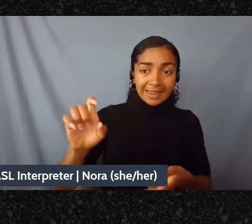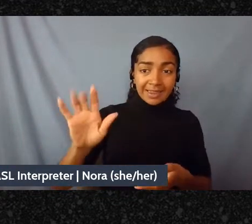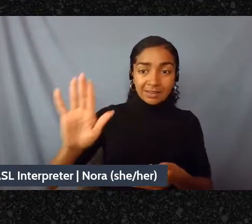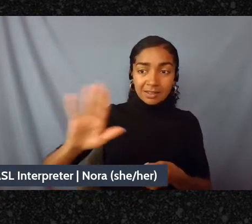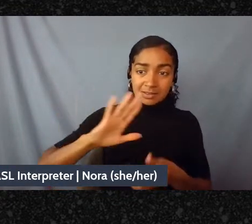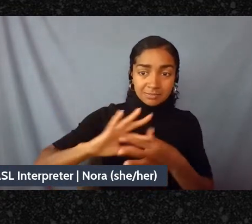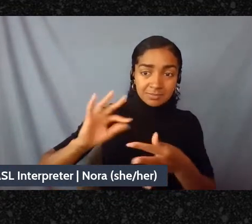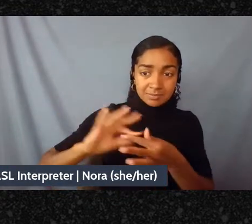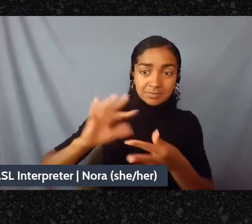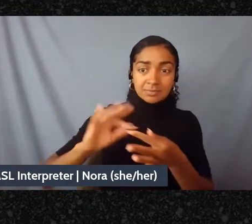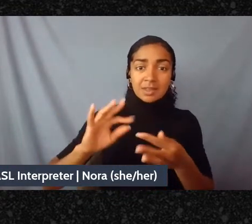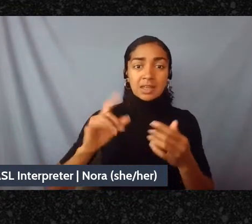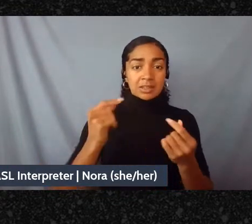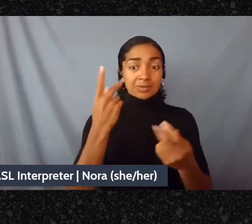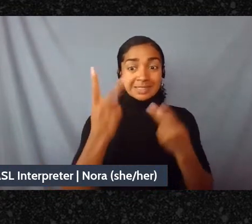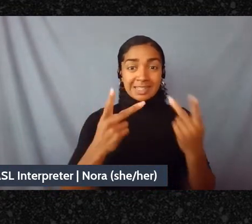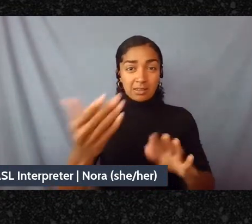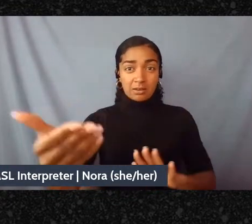we must avert?